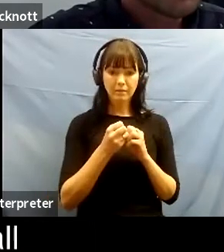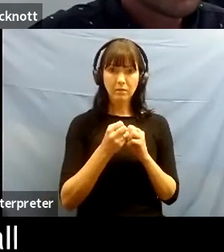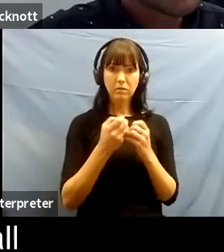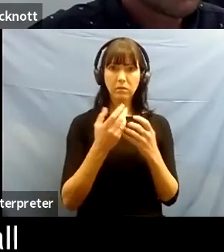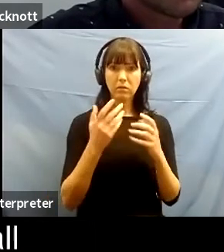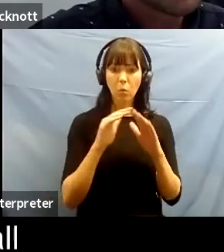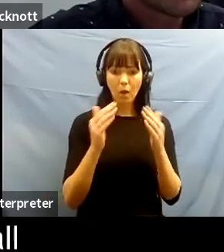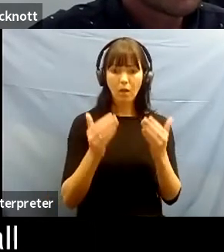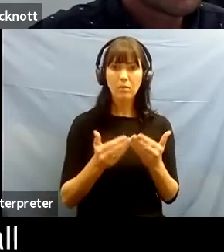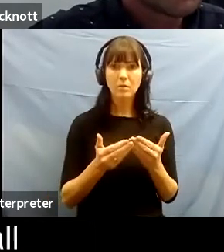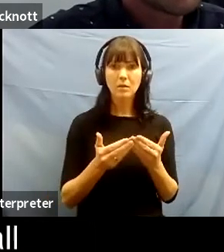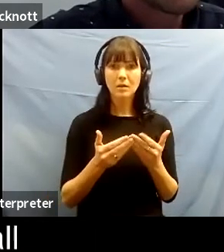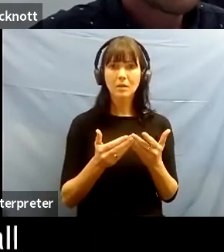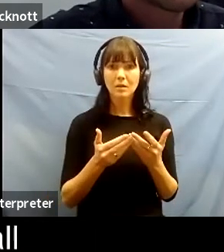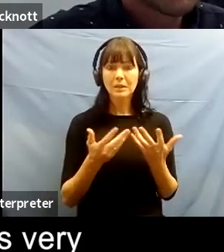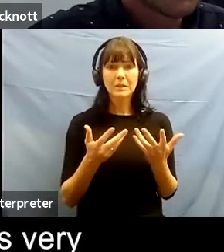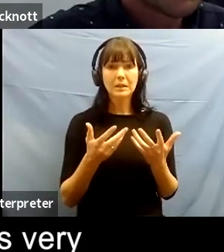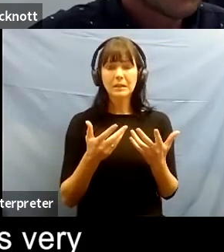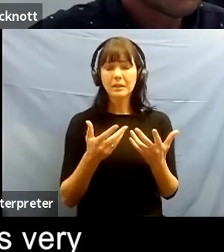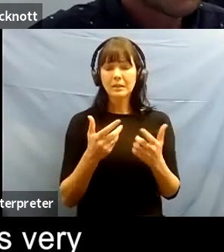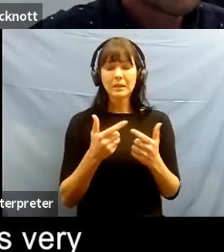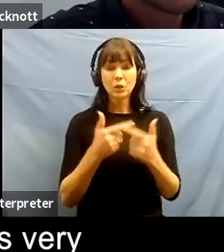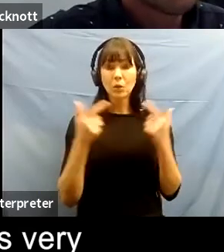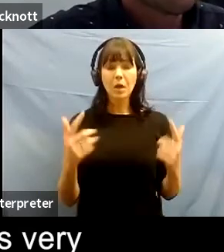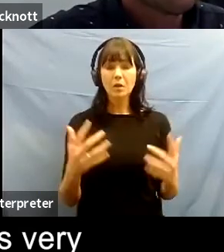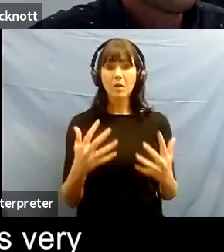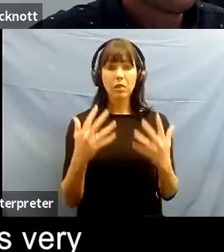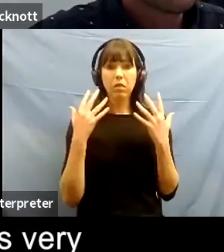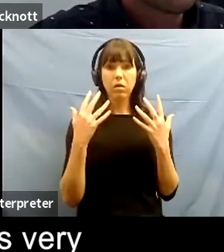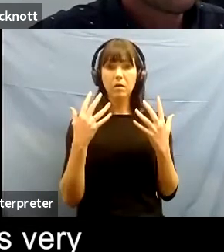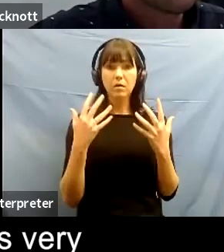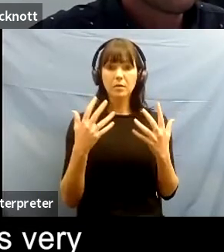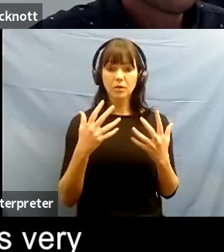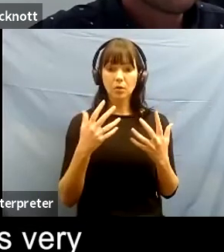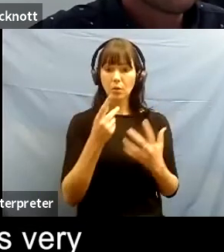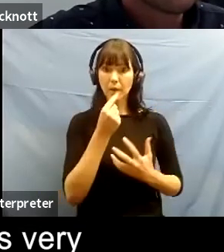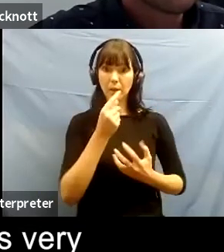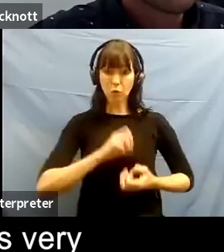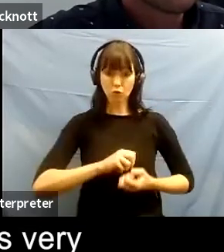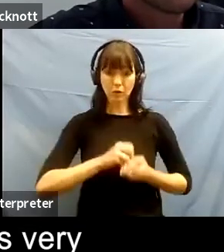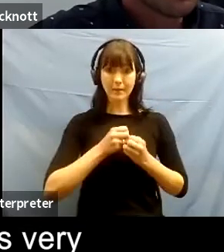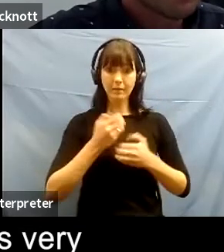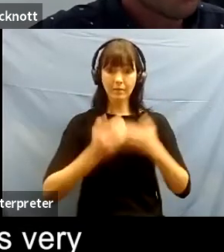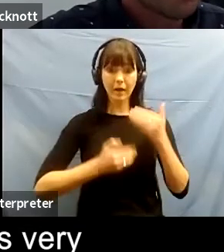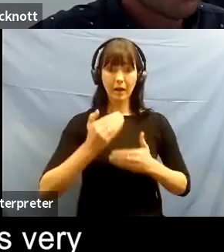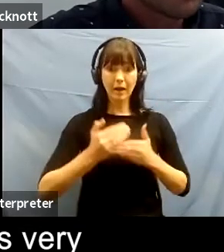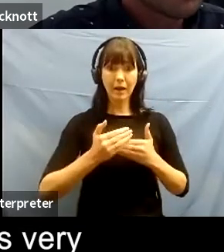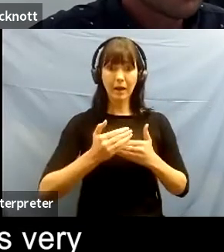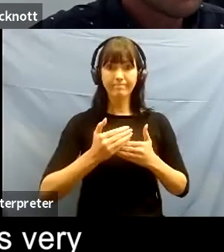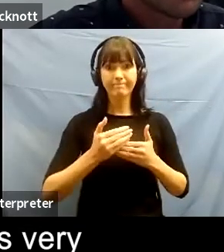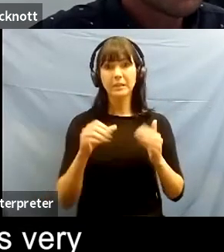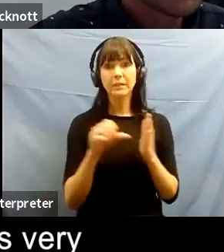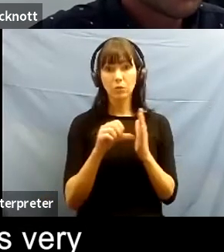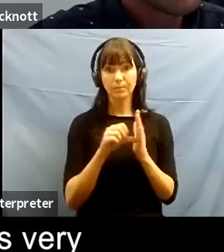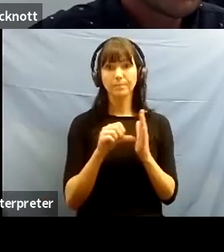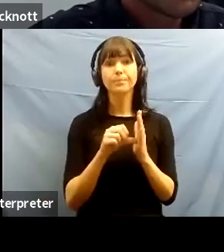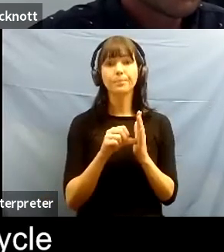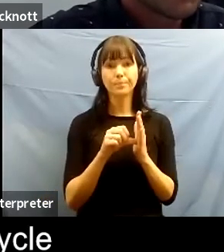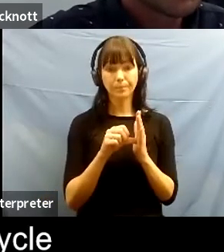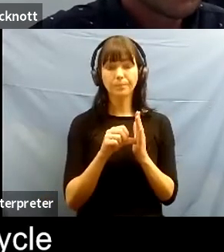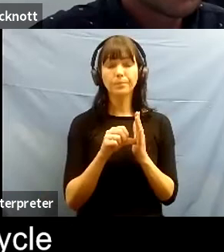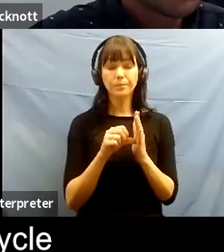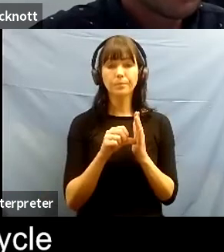it all becomes too much so the idea of being creative in that space is becomes very difficult and i think that's you know